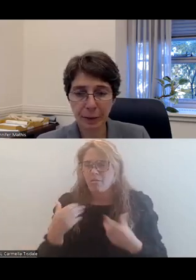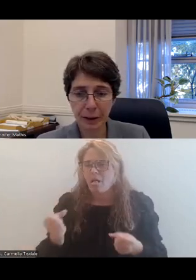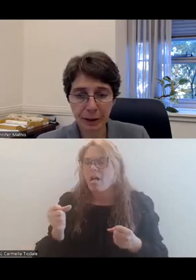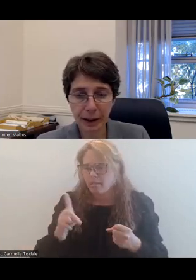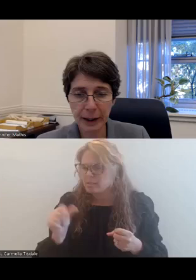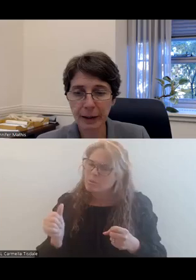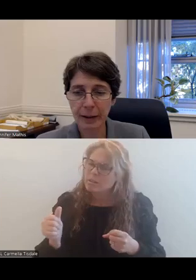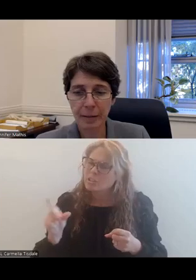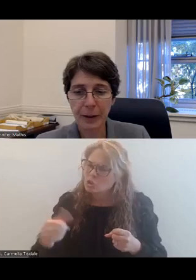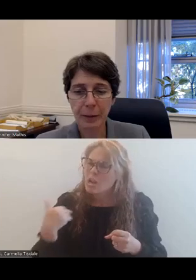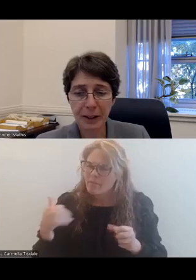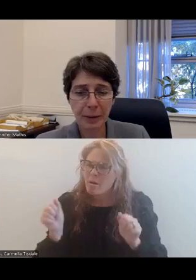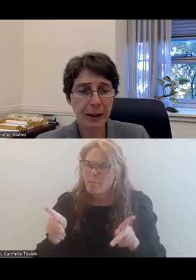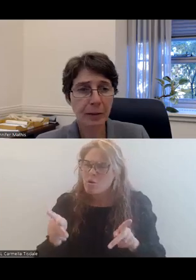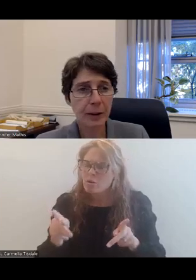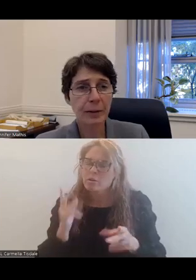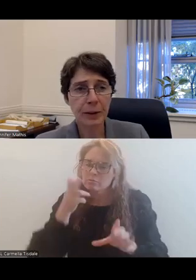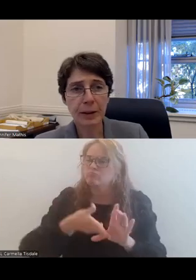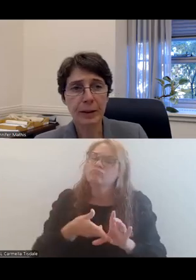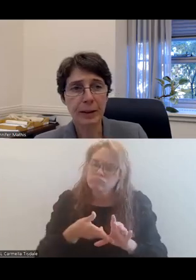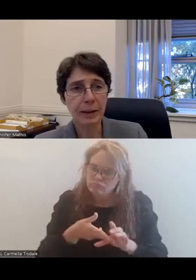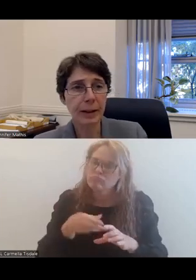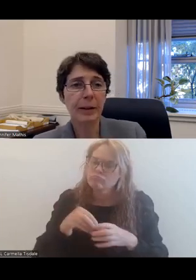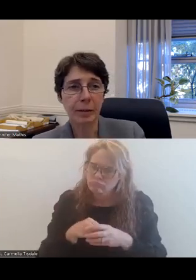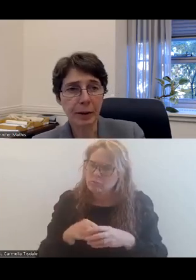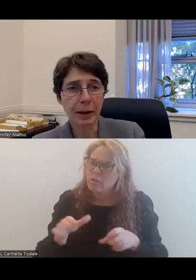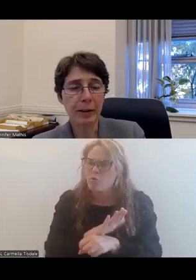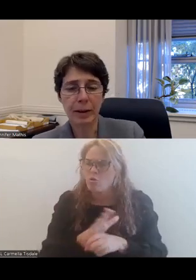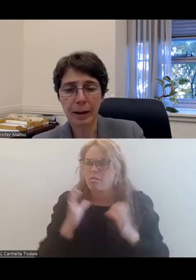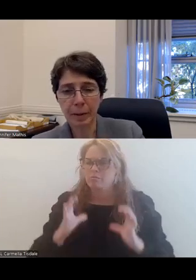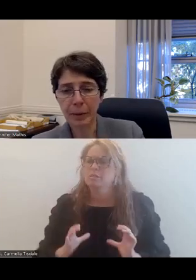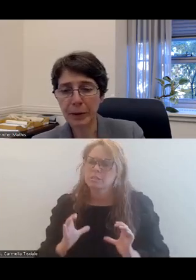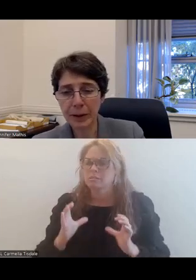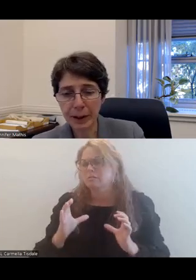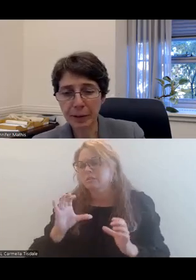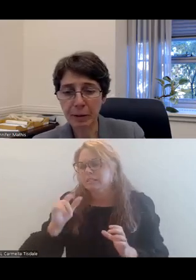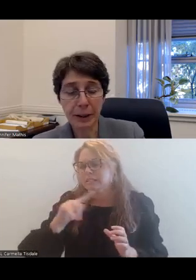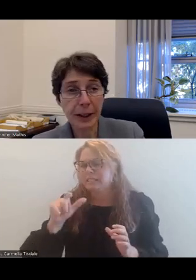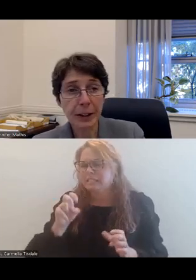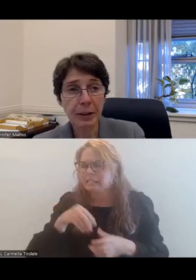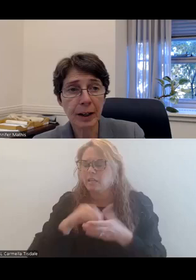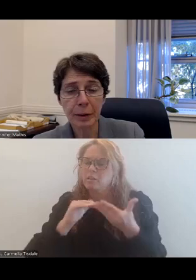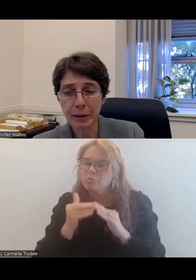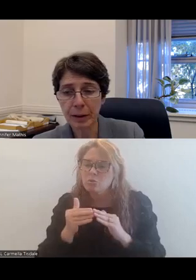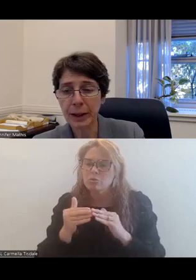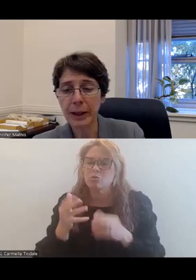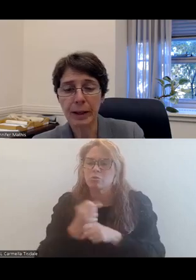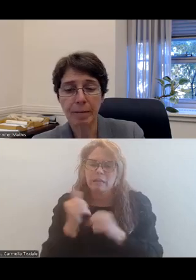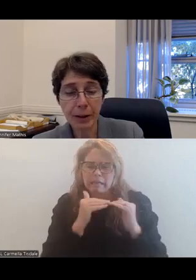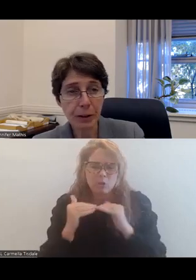deserve the opportunity to participate as full citizens in their communities, to receive equal educational